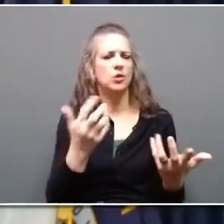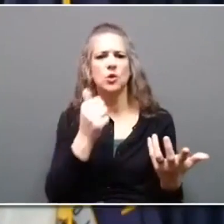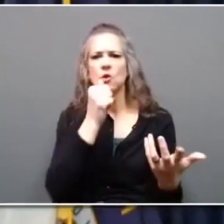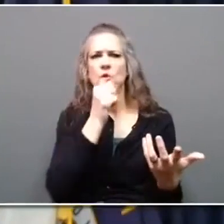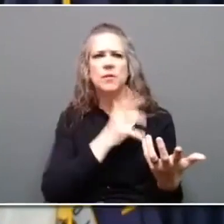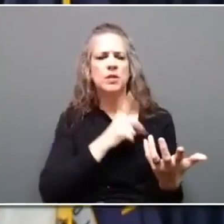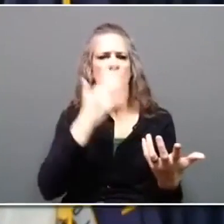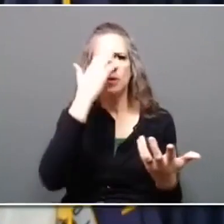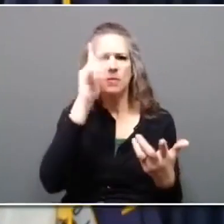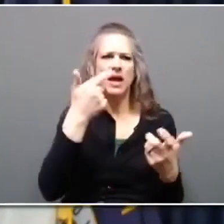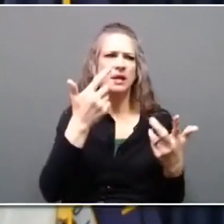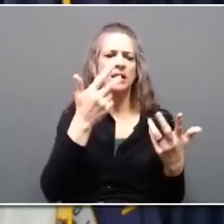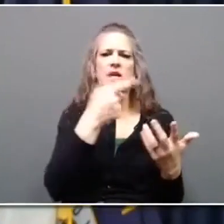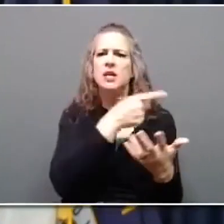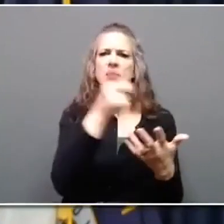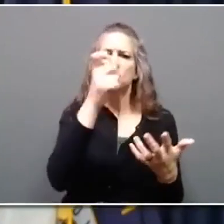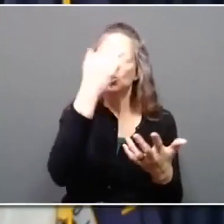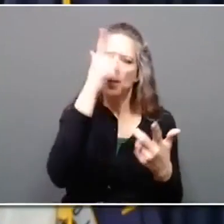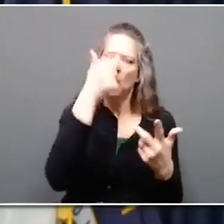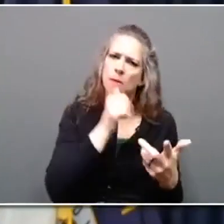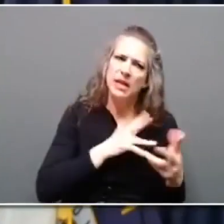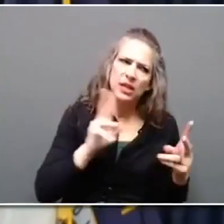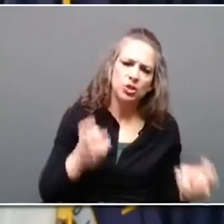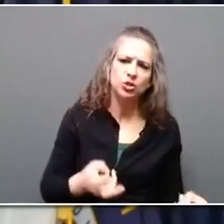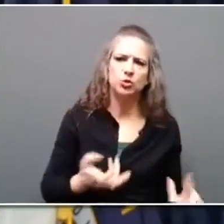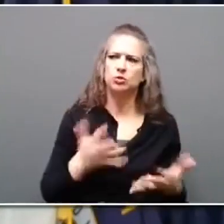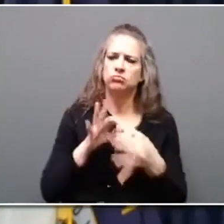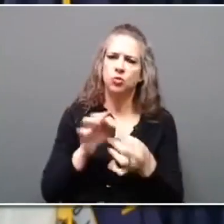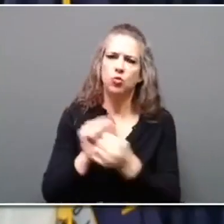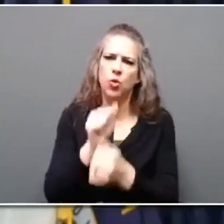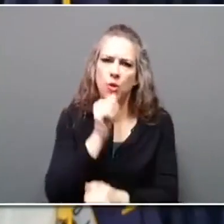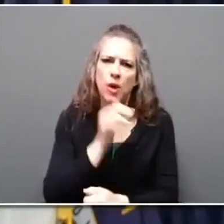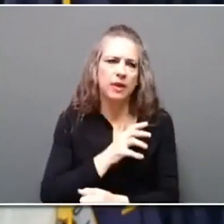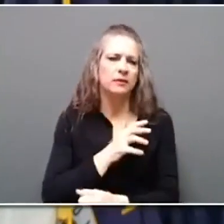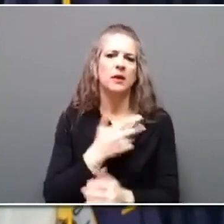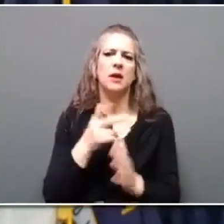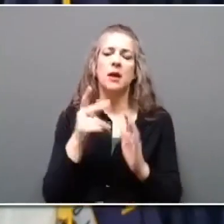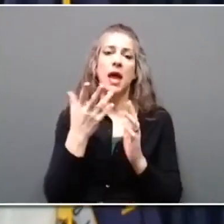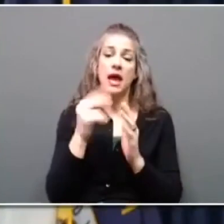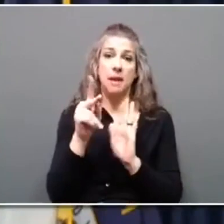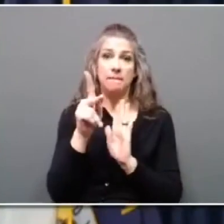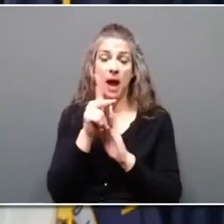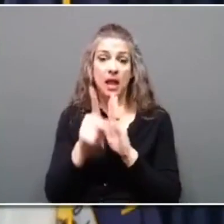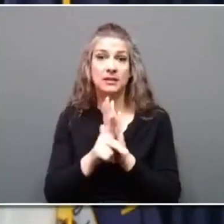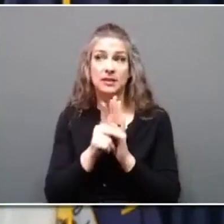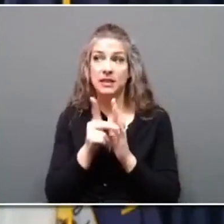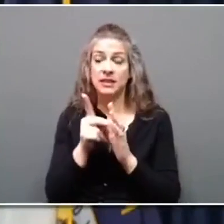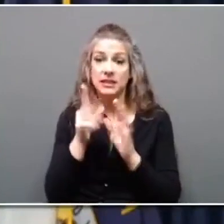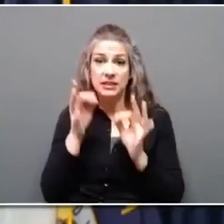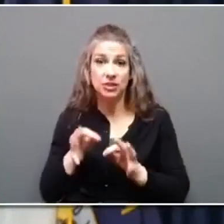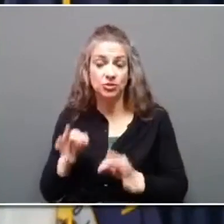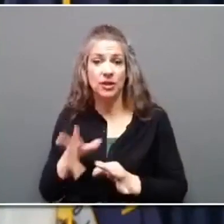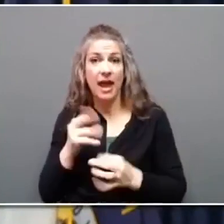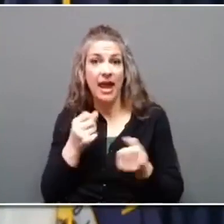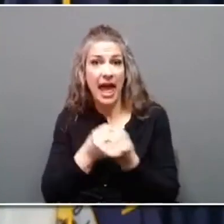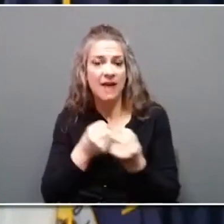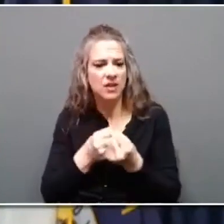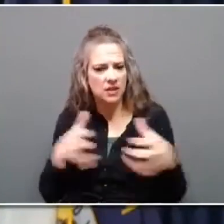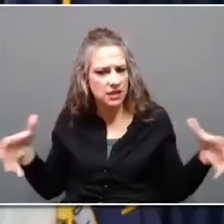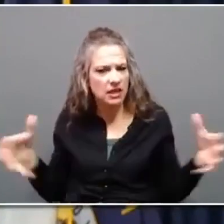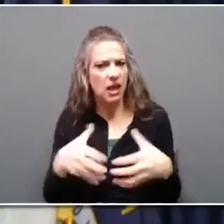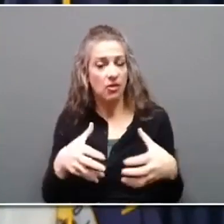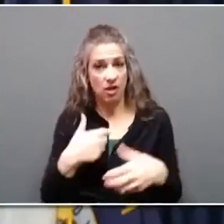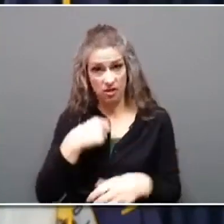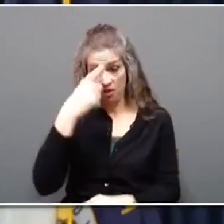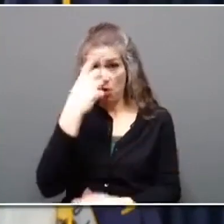challenges pertaining to women, and bringing policymakers and advocates together. I believe that women sit at an